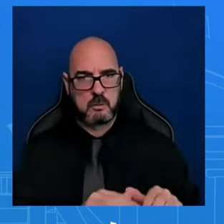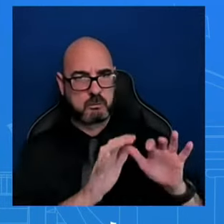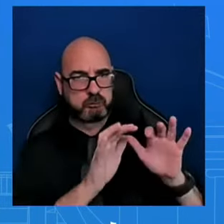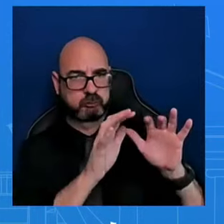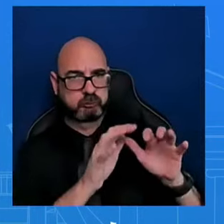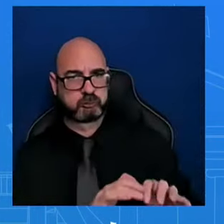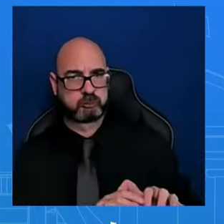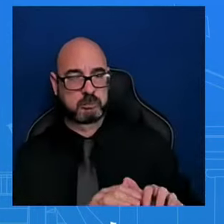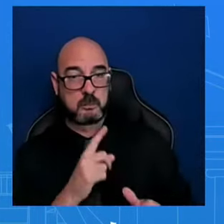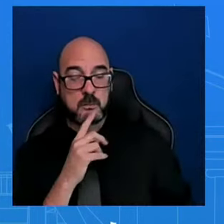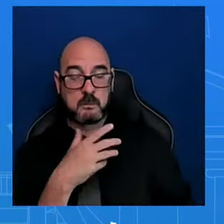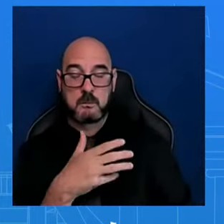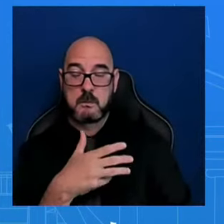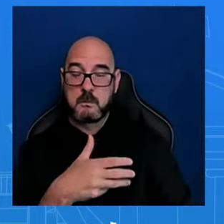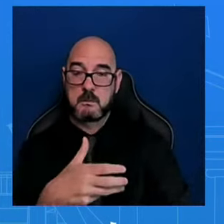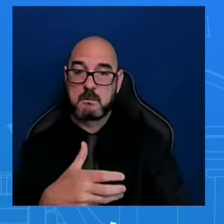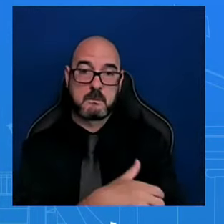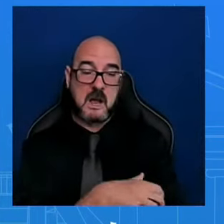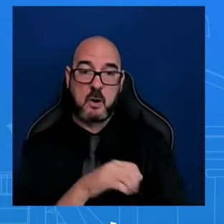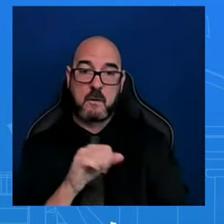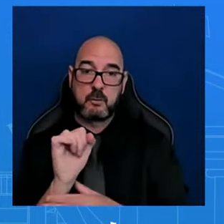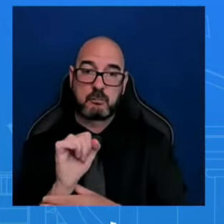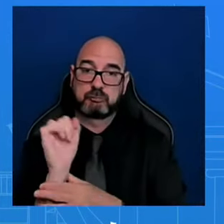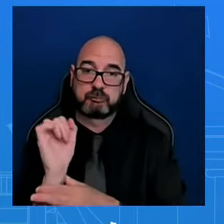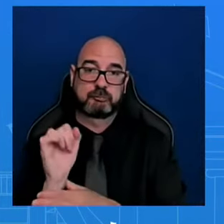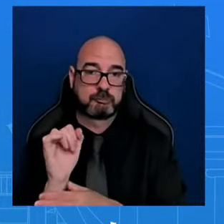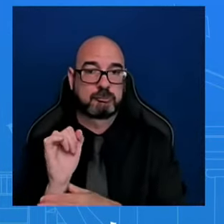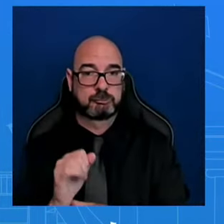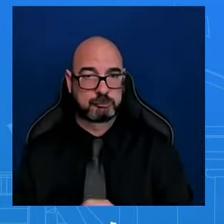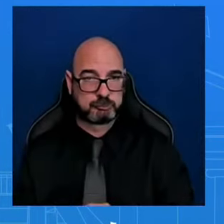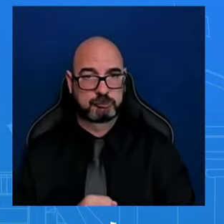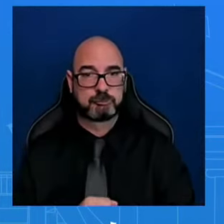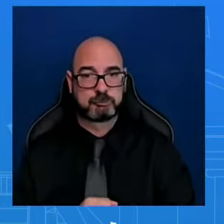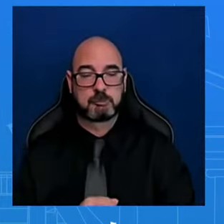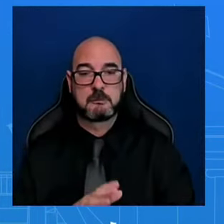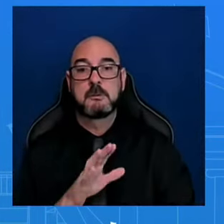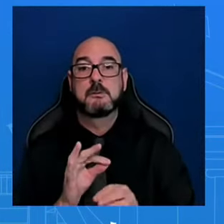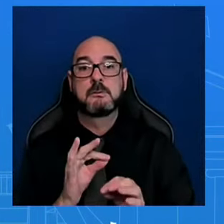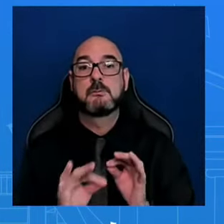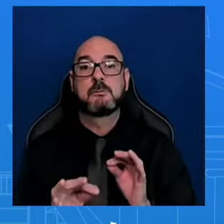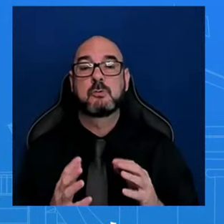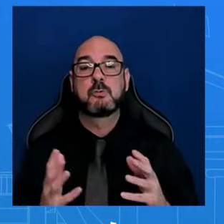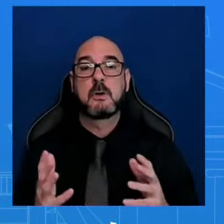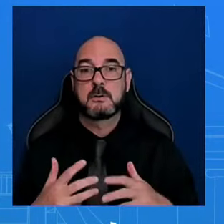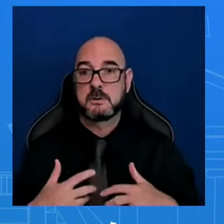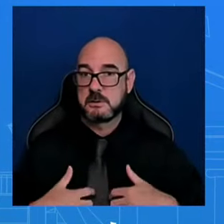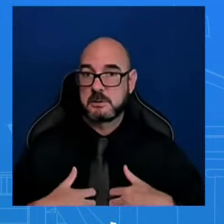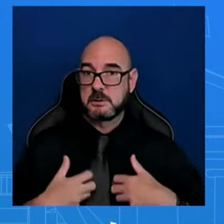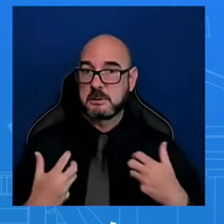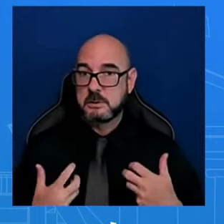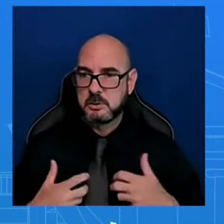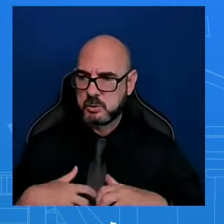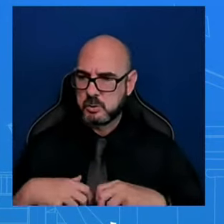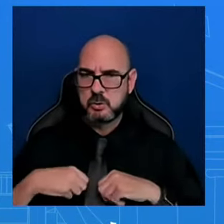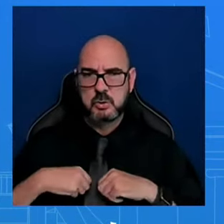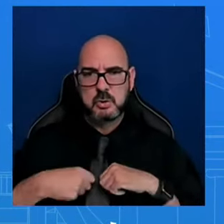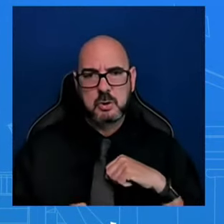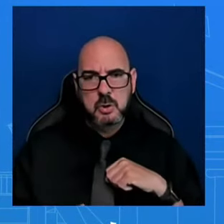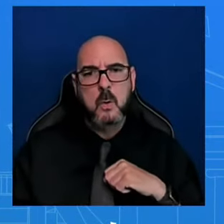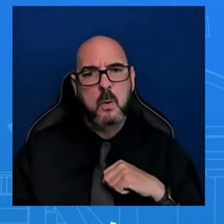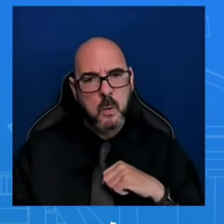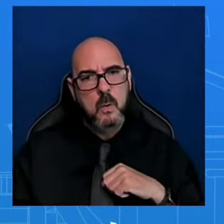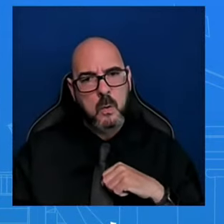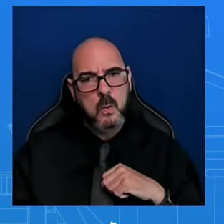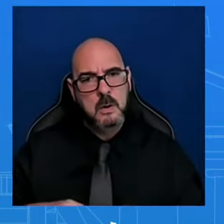the first couple of words out of his statement yesterday was, outrage and heartbroken. Seven people died. Outrage and heartbroken. Was concerned about the